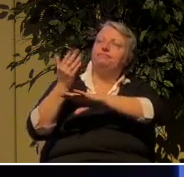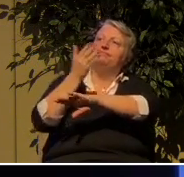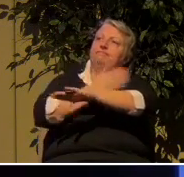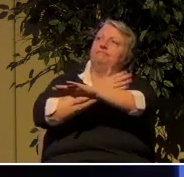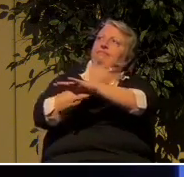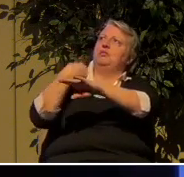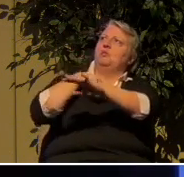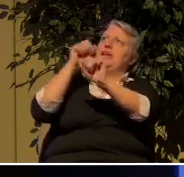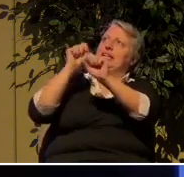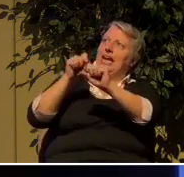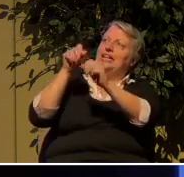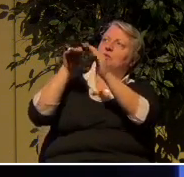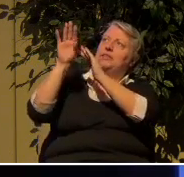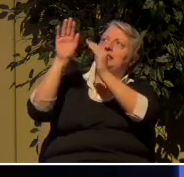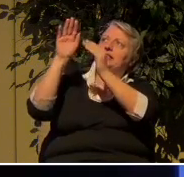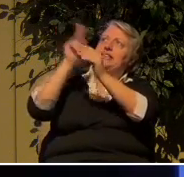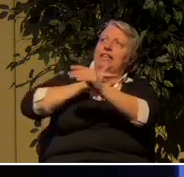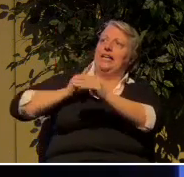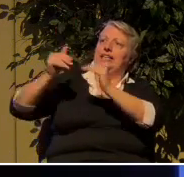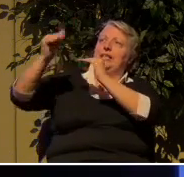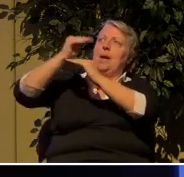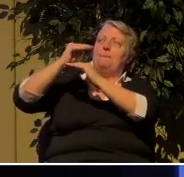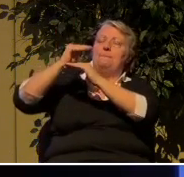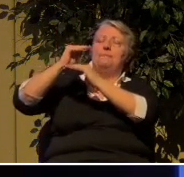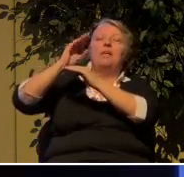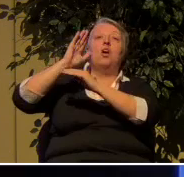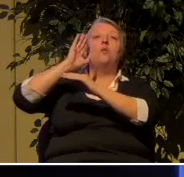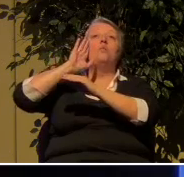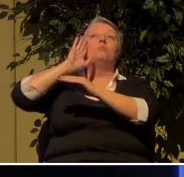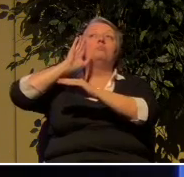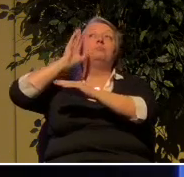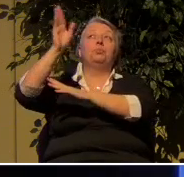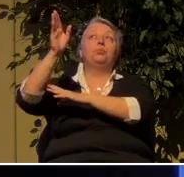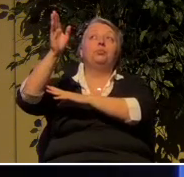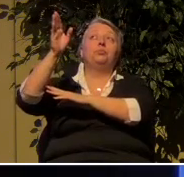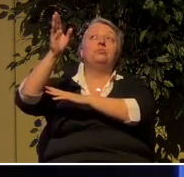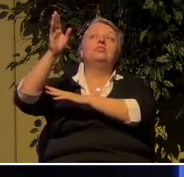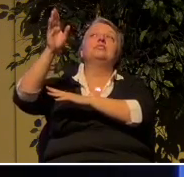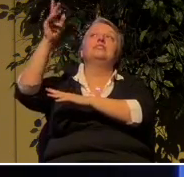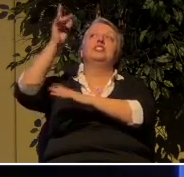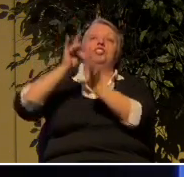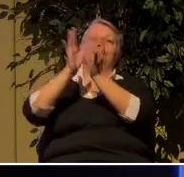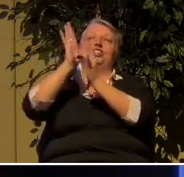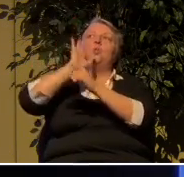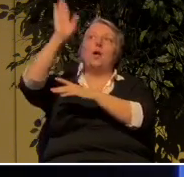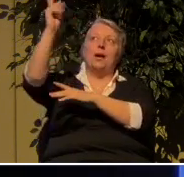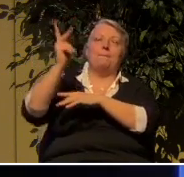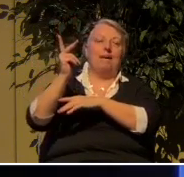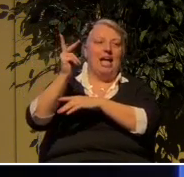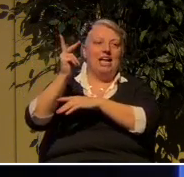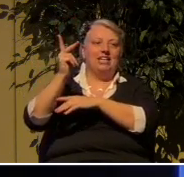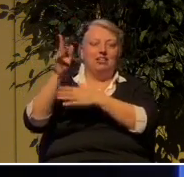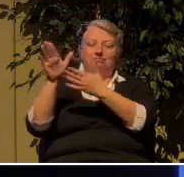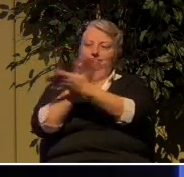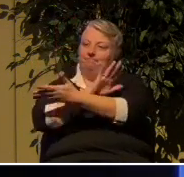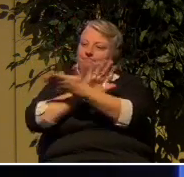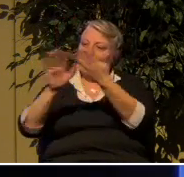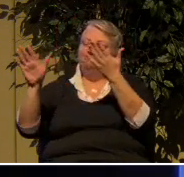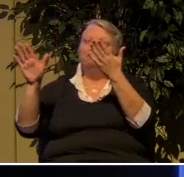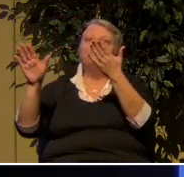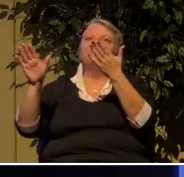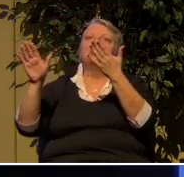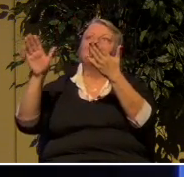us his Holy Spirit and one day Jesus is going to come back. He's going to finish it all off and heaven will be